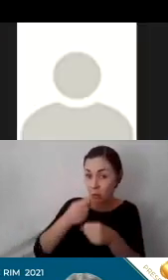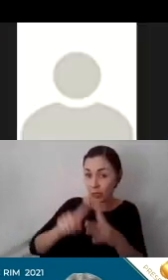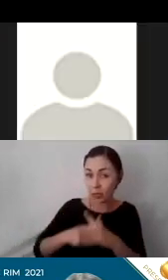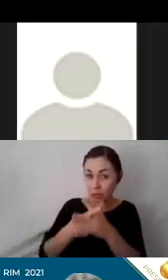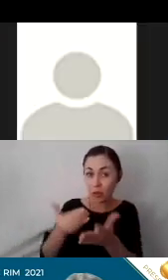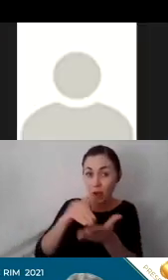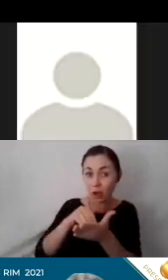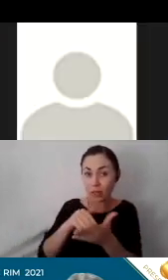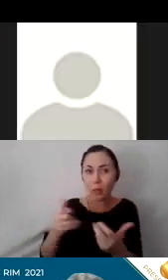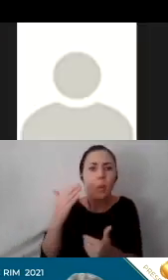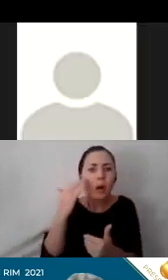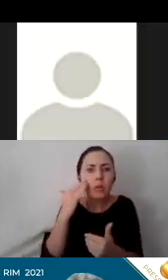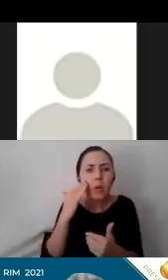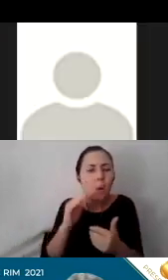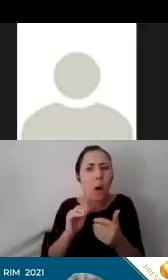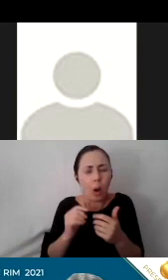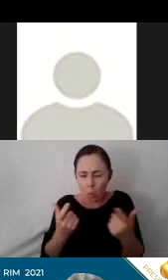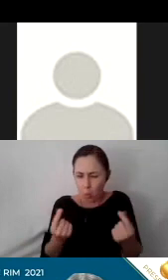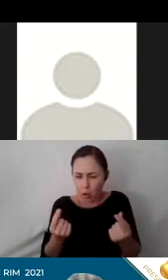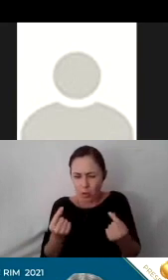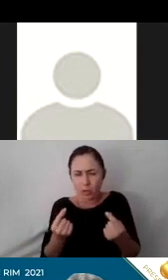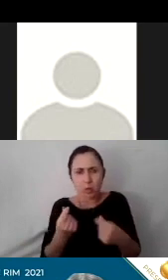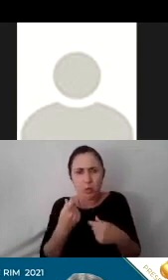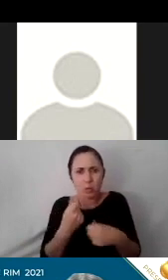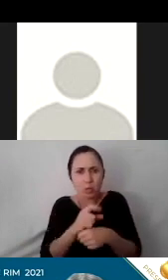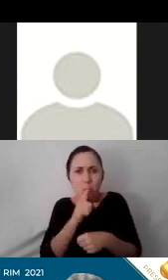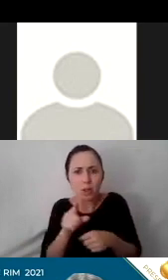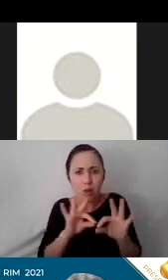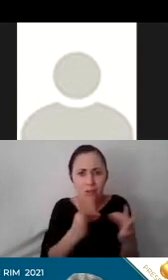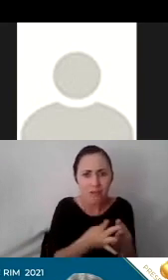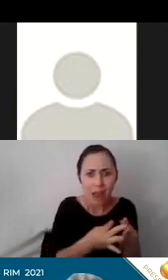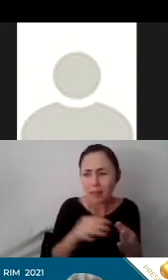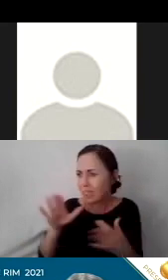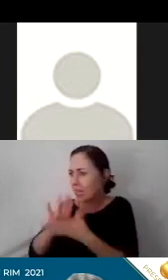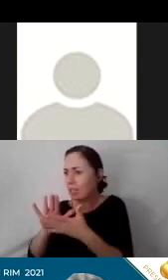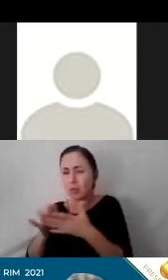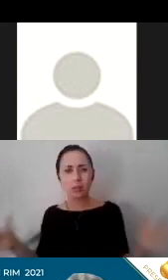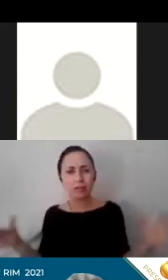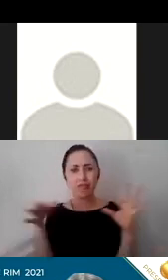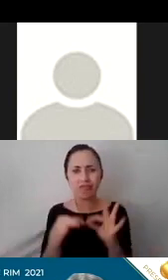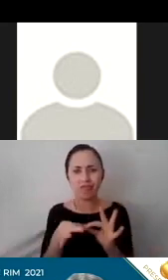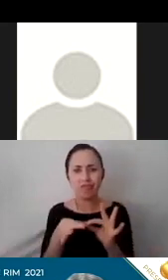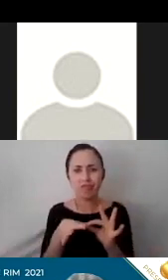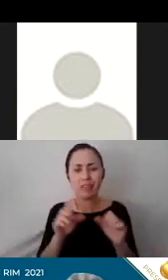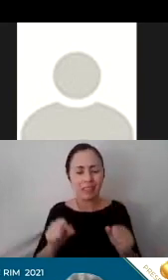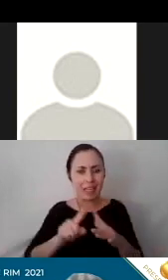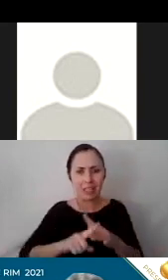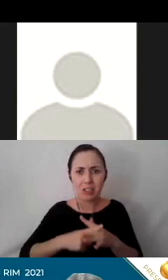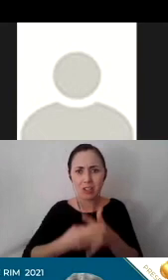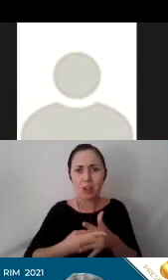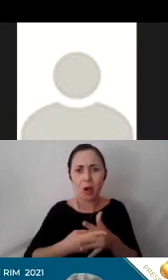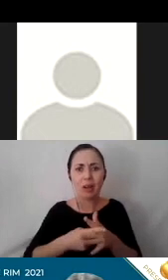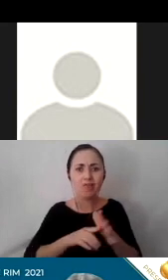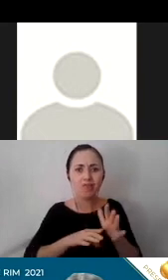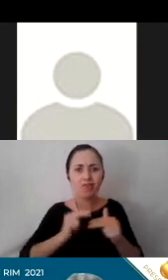what can we do to be able to ensure that the families and the schools can connect can begin the process of building